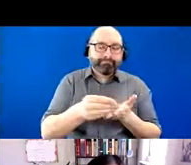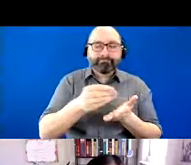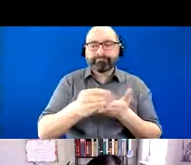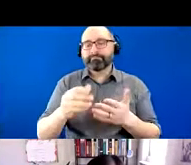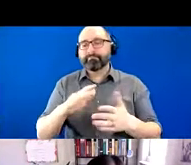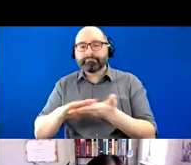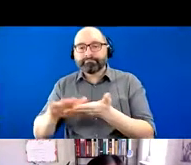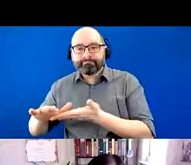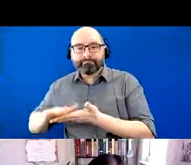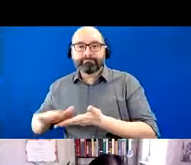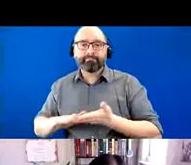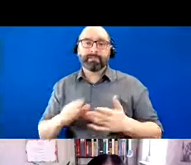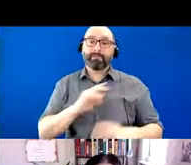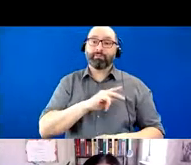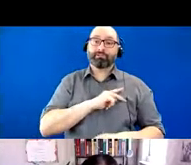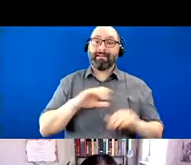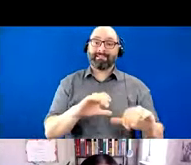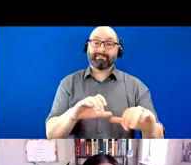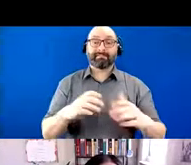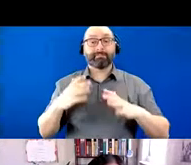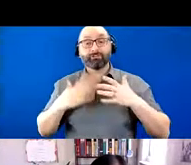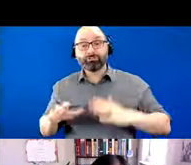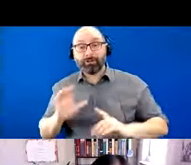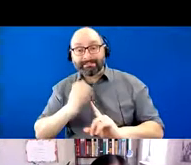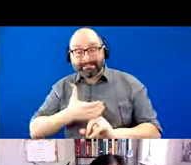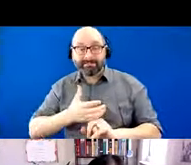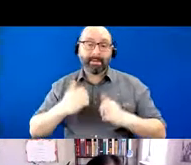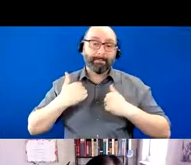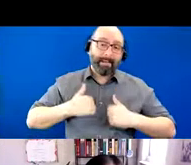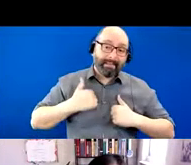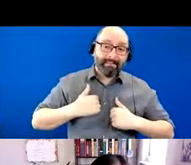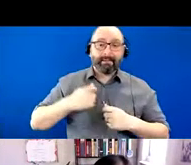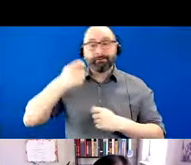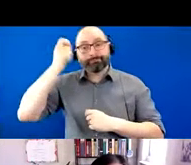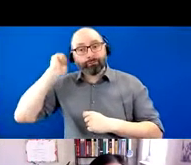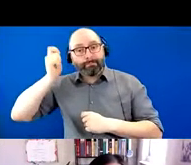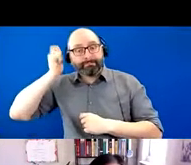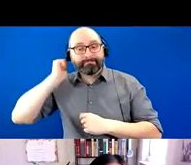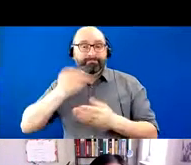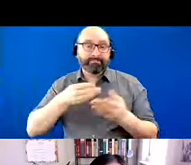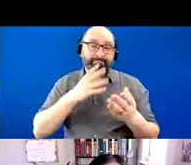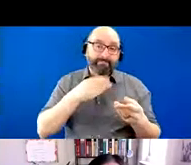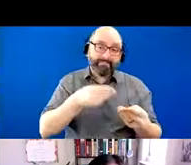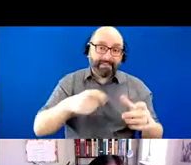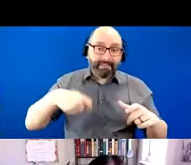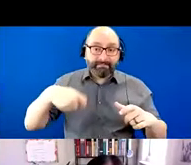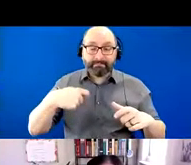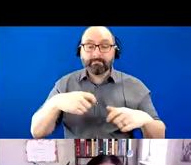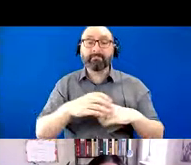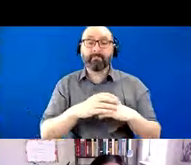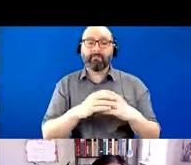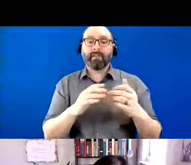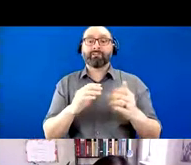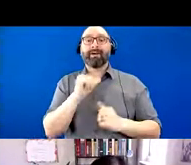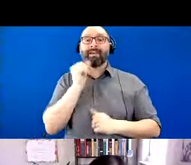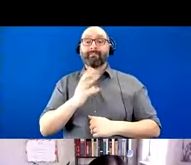personal activities of daily living, like dressing, bathing, grooming and feeding. So we know informal caregivers provide